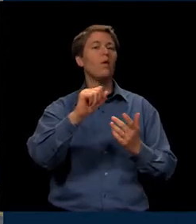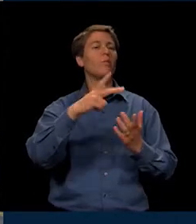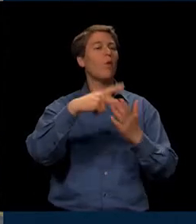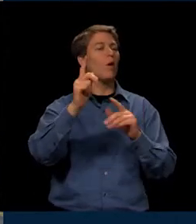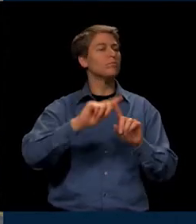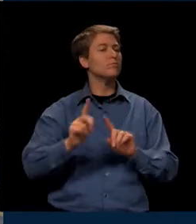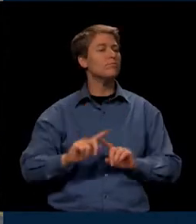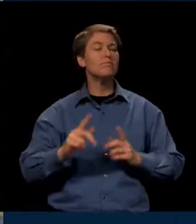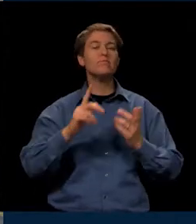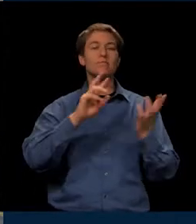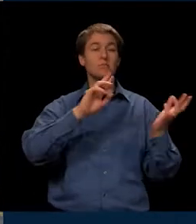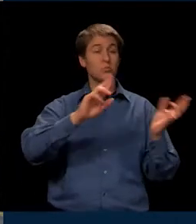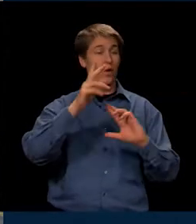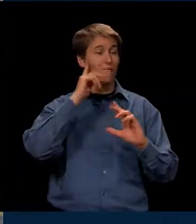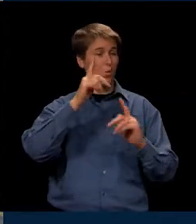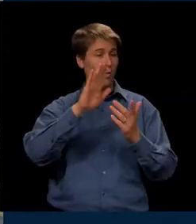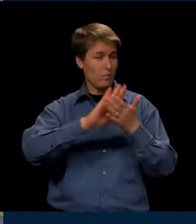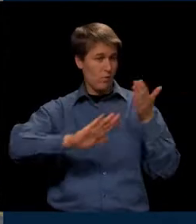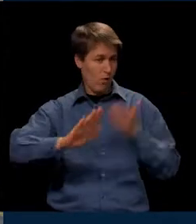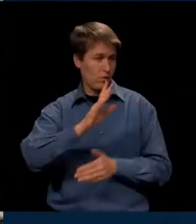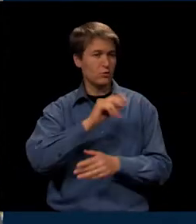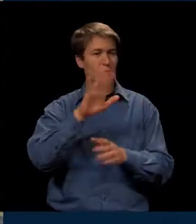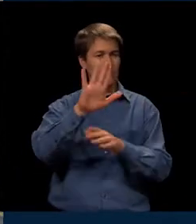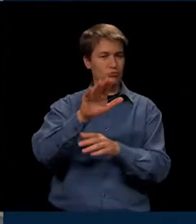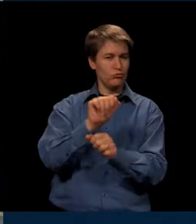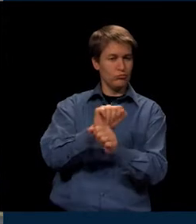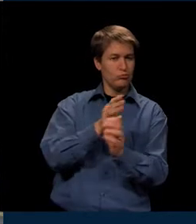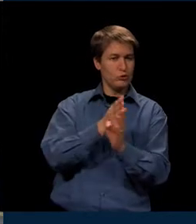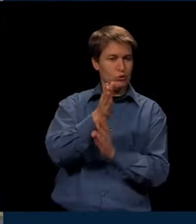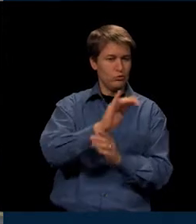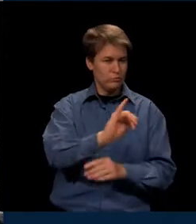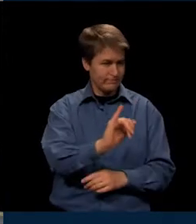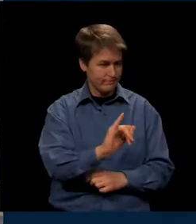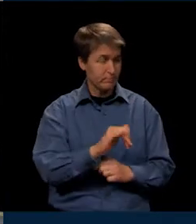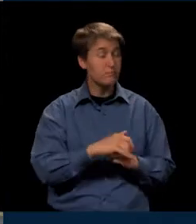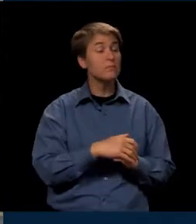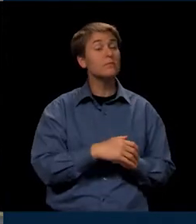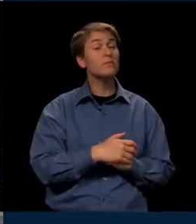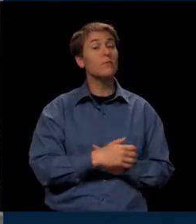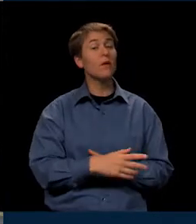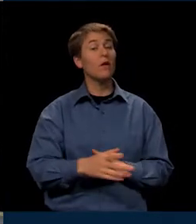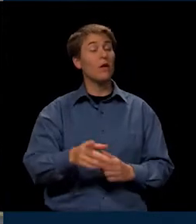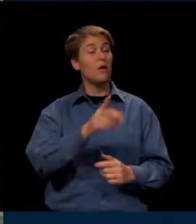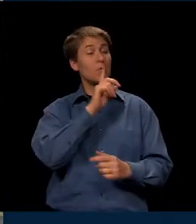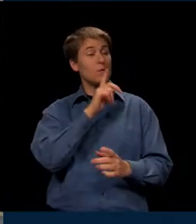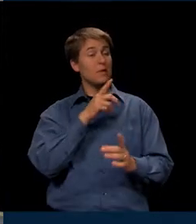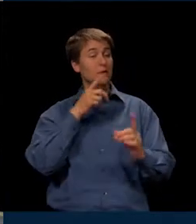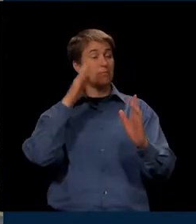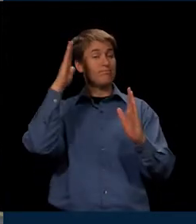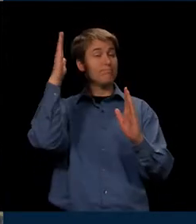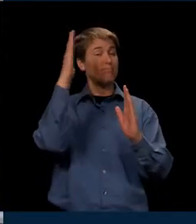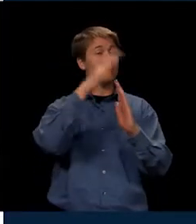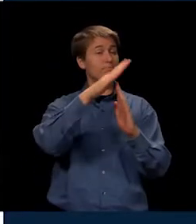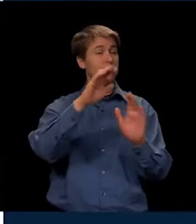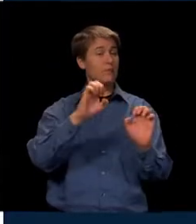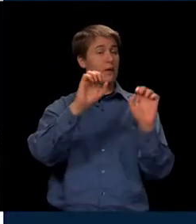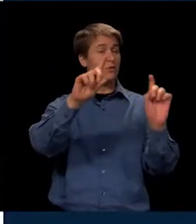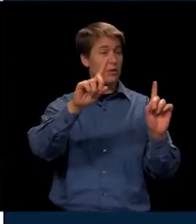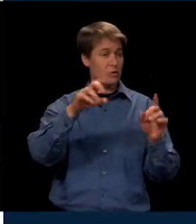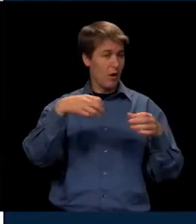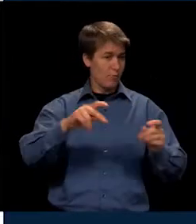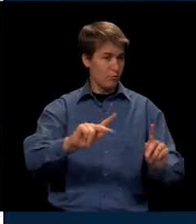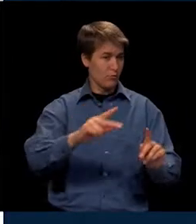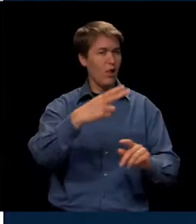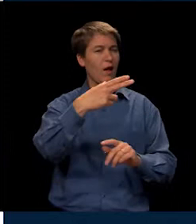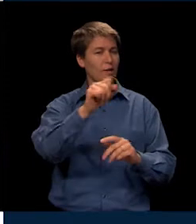order to be prepared for post-secondary and careers. And as you look at it, probably our pinnacle, if you will, of educational opportunities at the